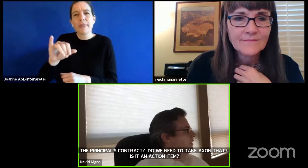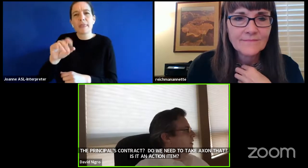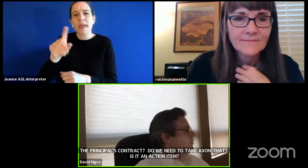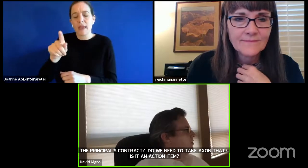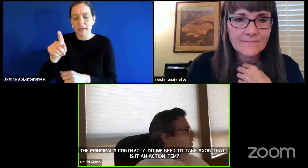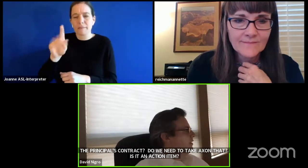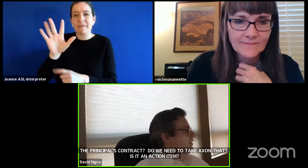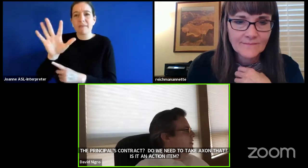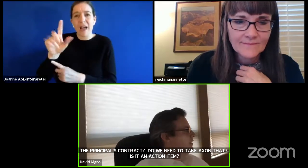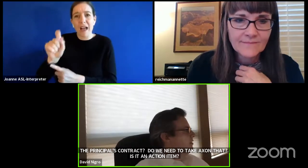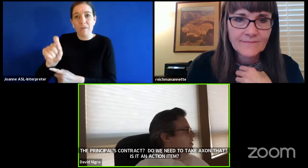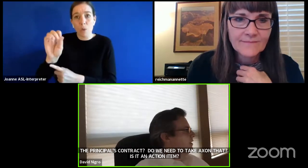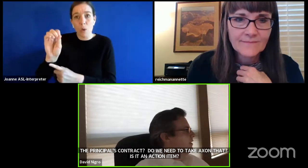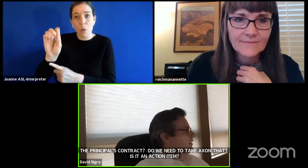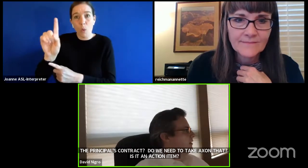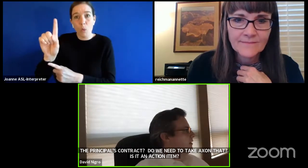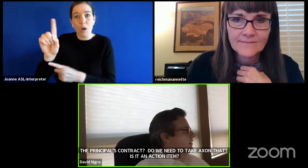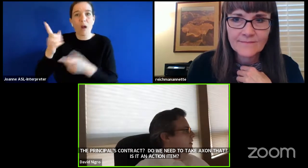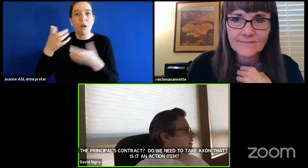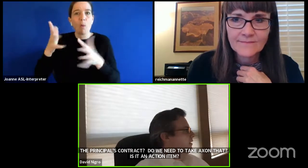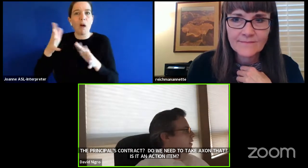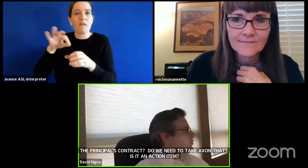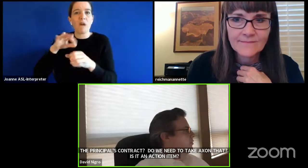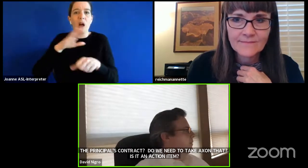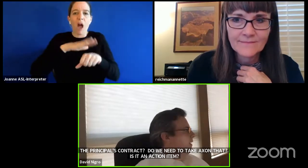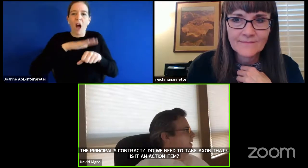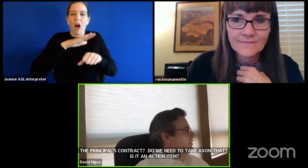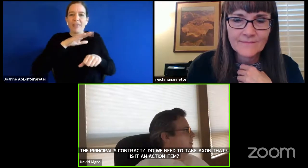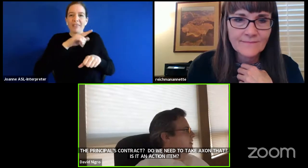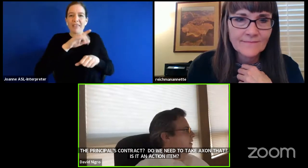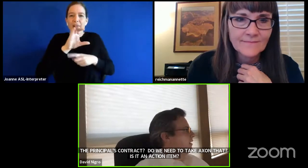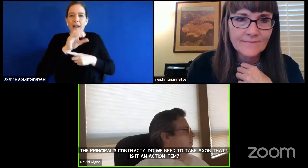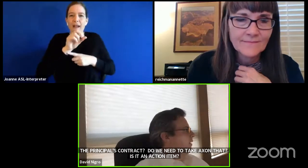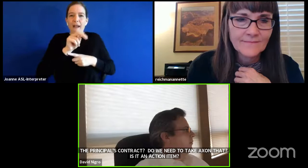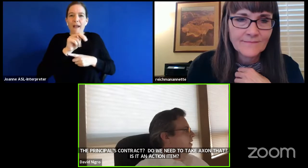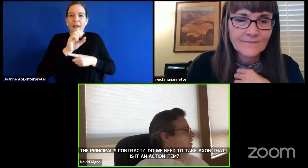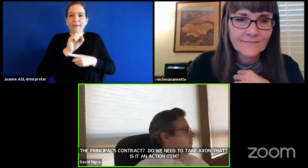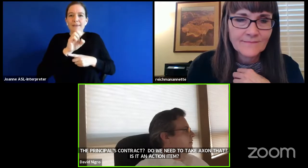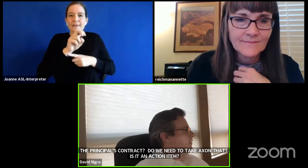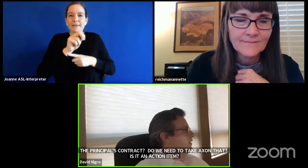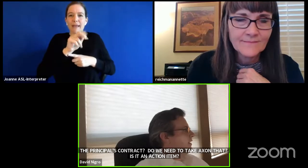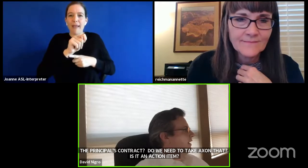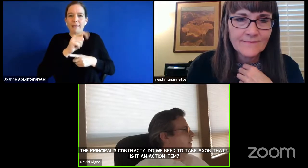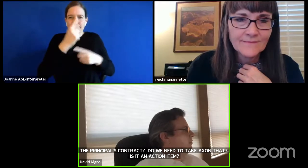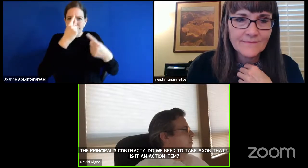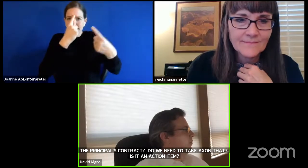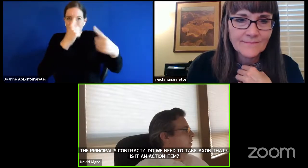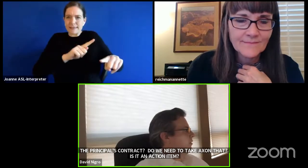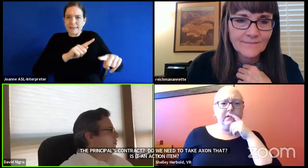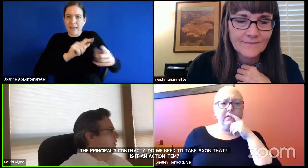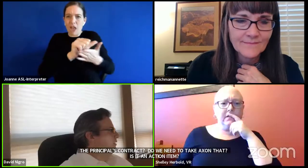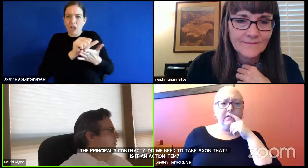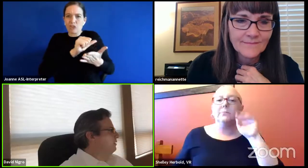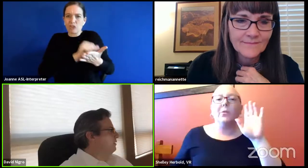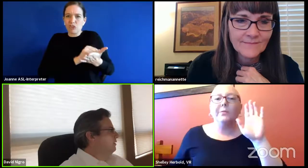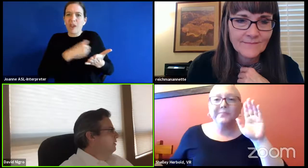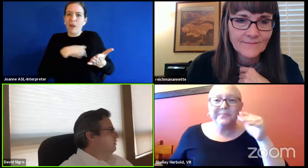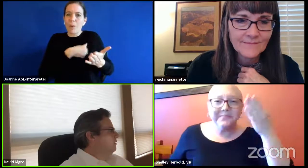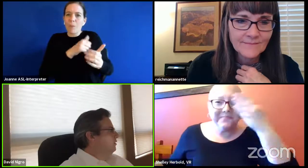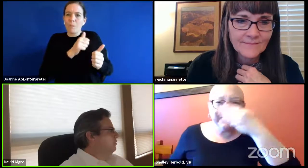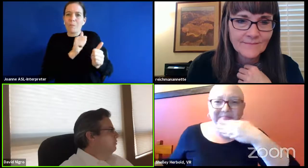was on the consent agenda uh which was passed uh by way of uh item 2.01